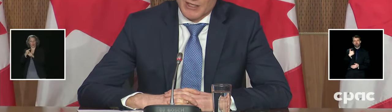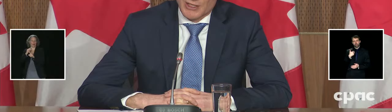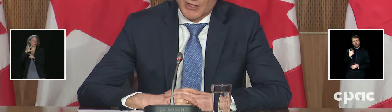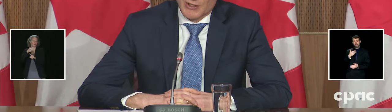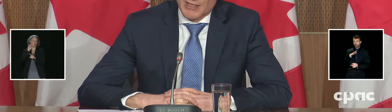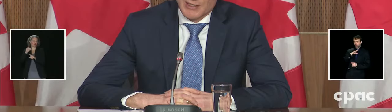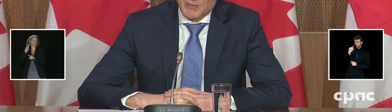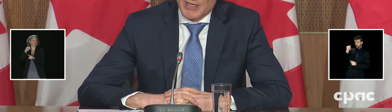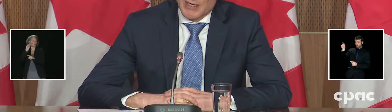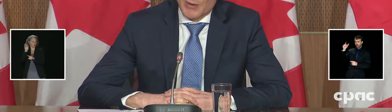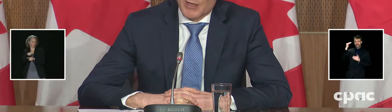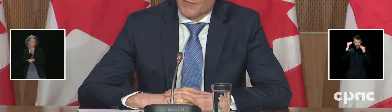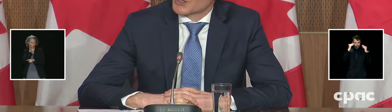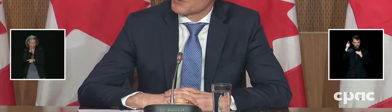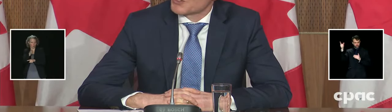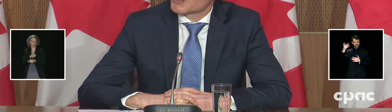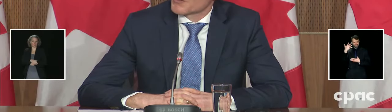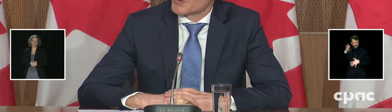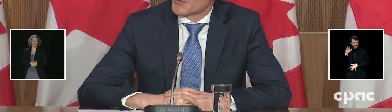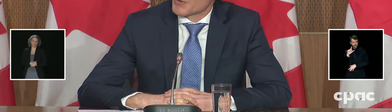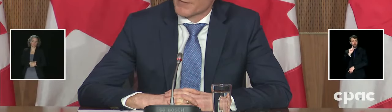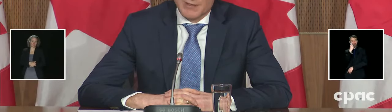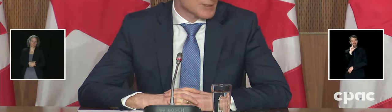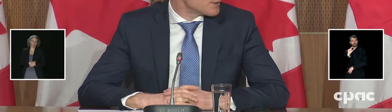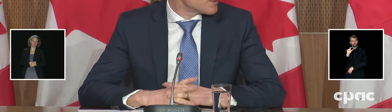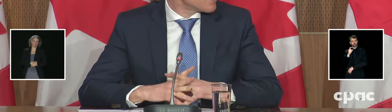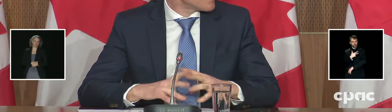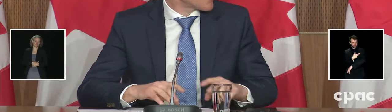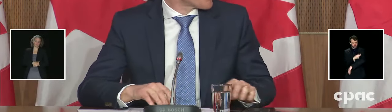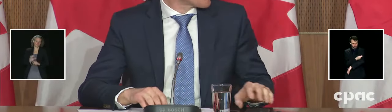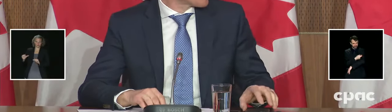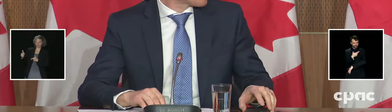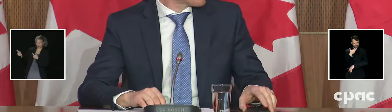uneven as it spreads out in different communities or throughout the province.